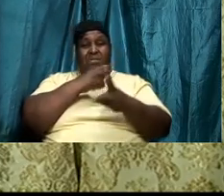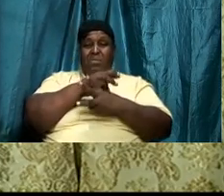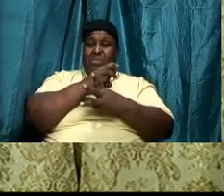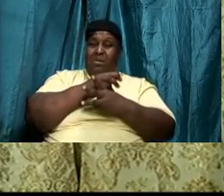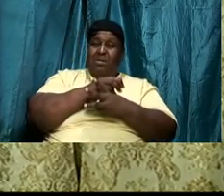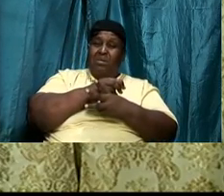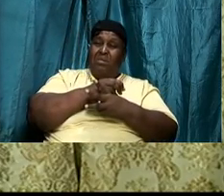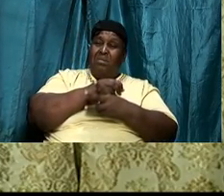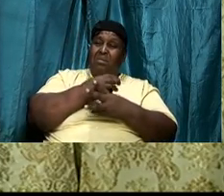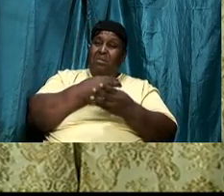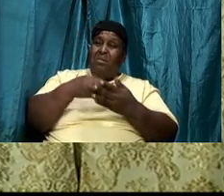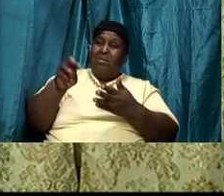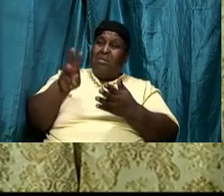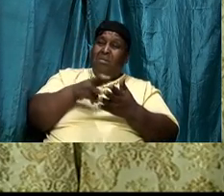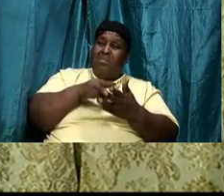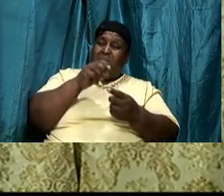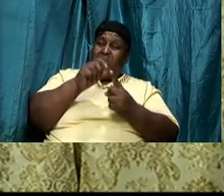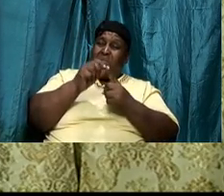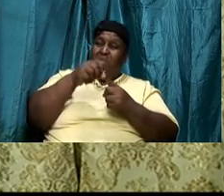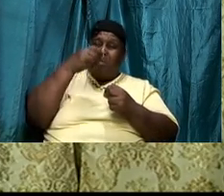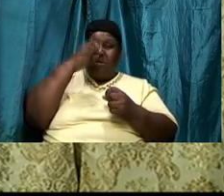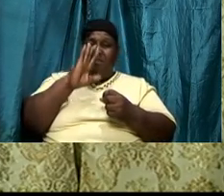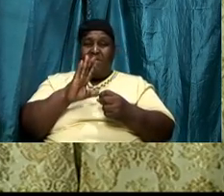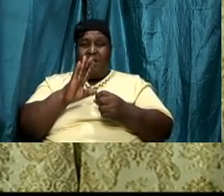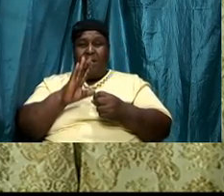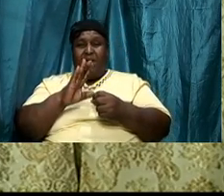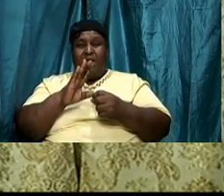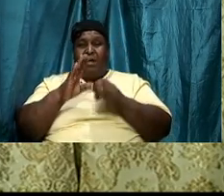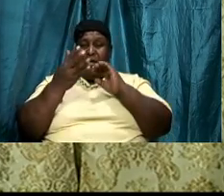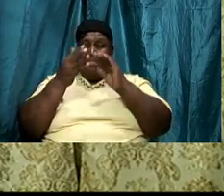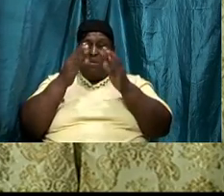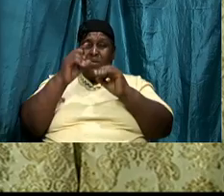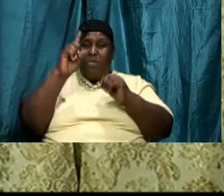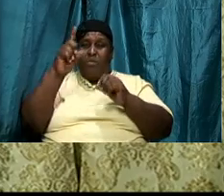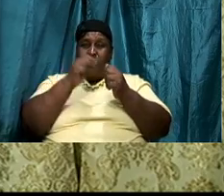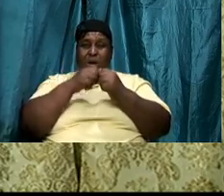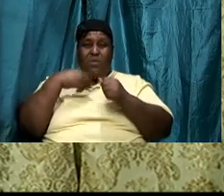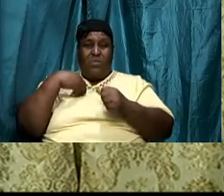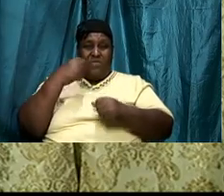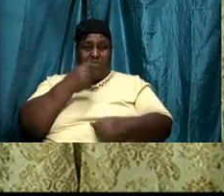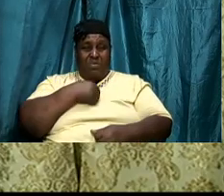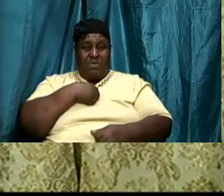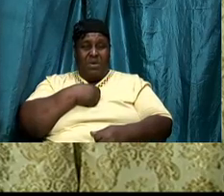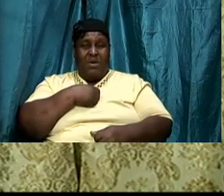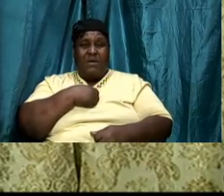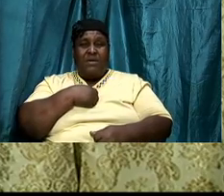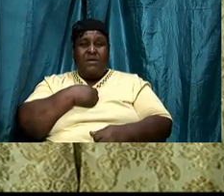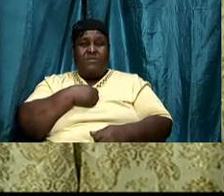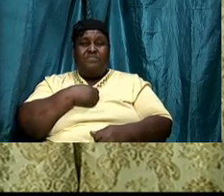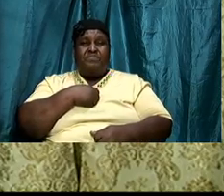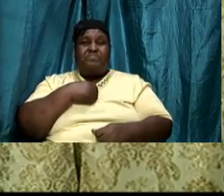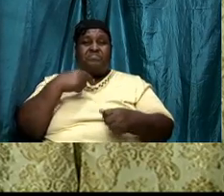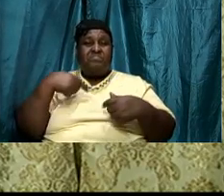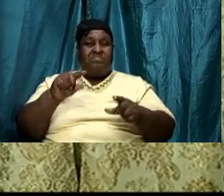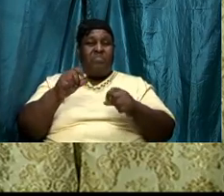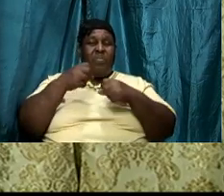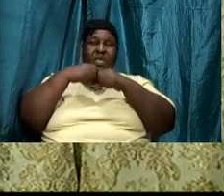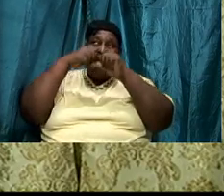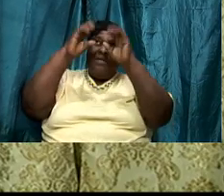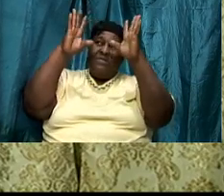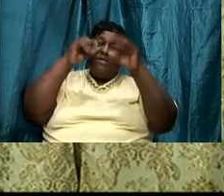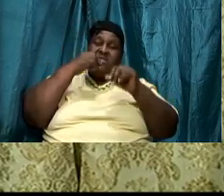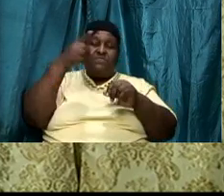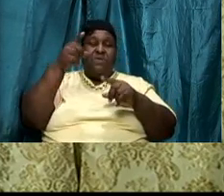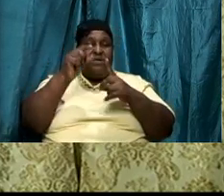let the word of almighty God become one with me and let me confess or